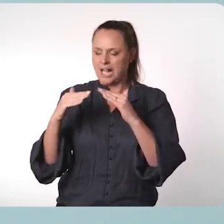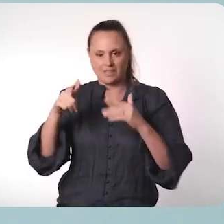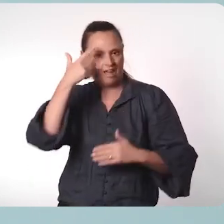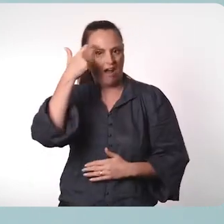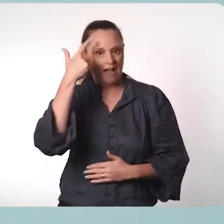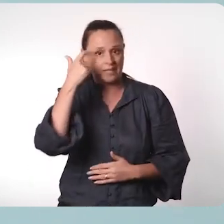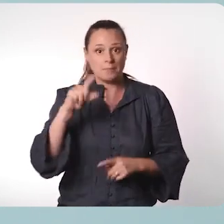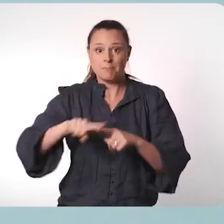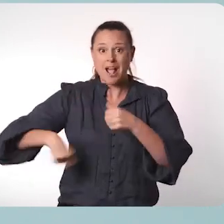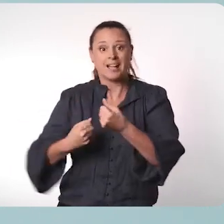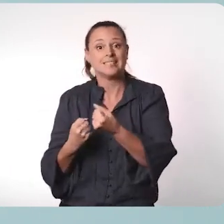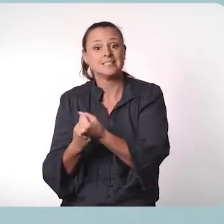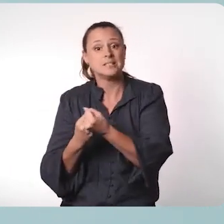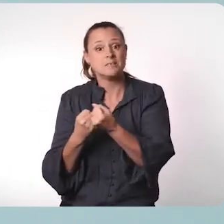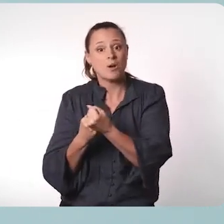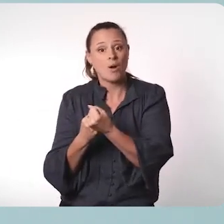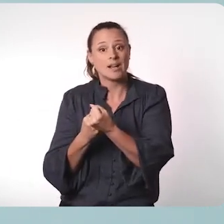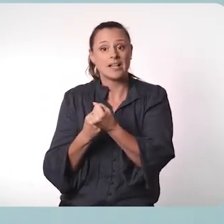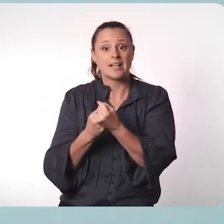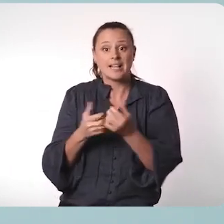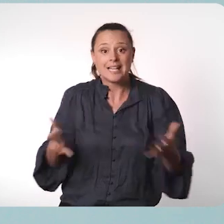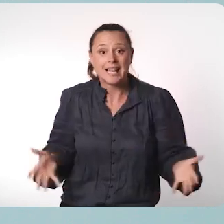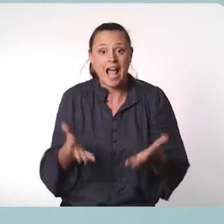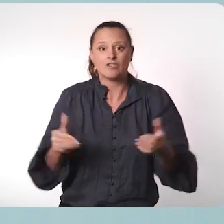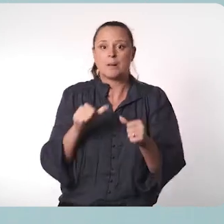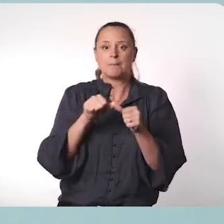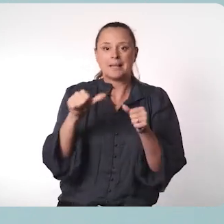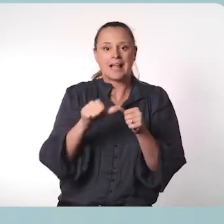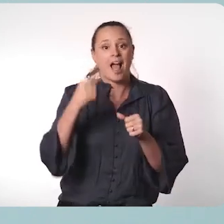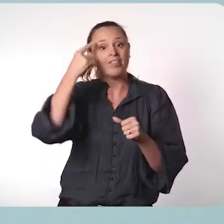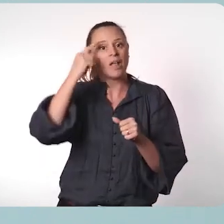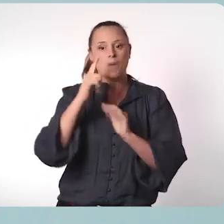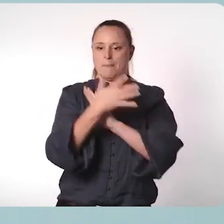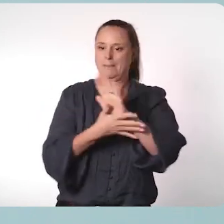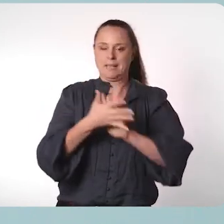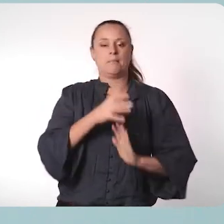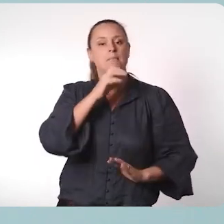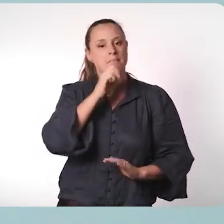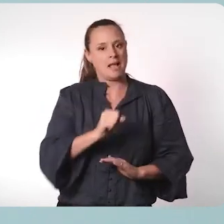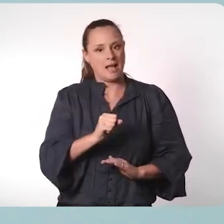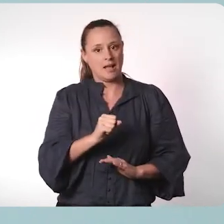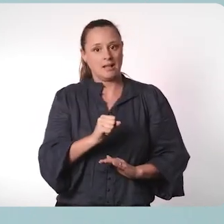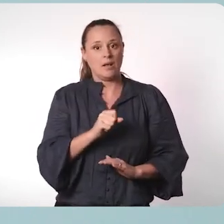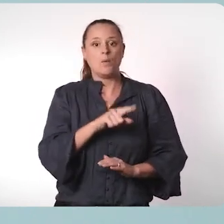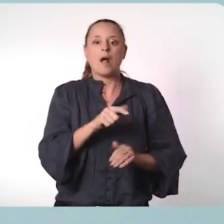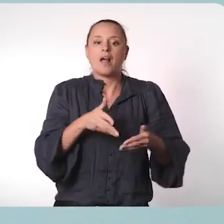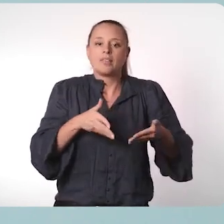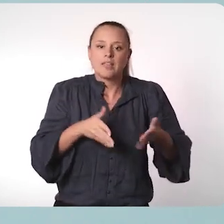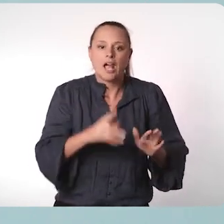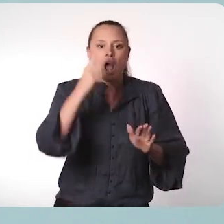ableism and gender inequality and promote healthier ways of thinking about masculinity based on equality and respect.